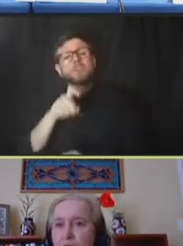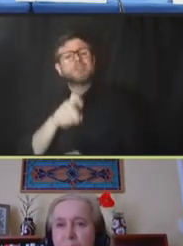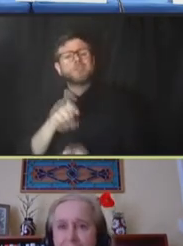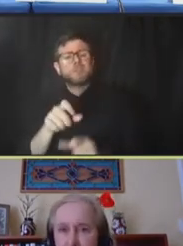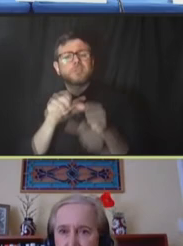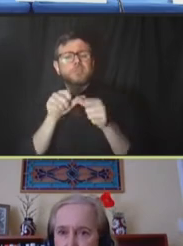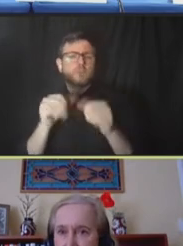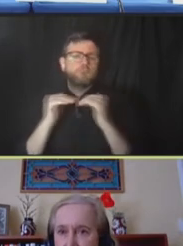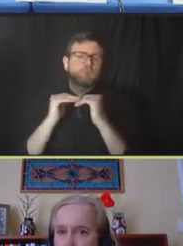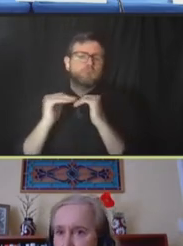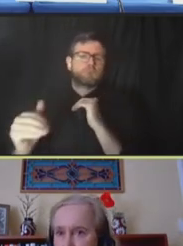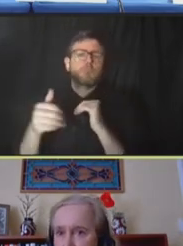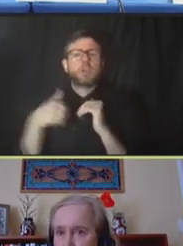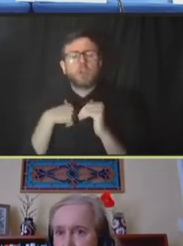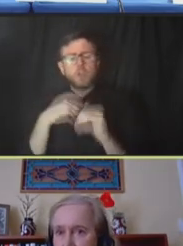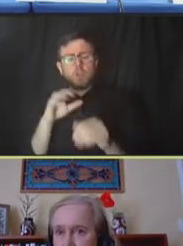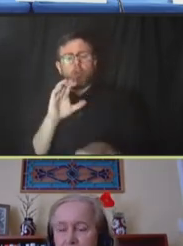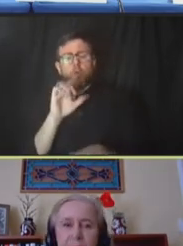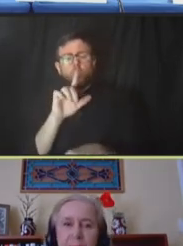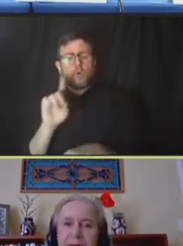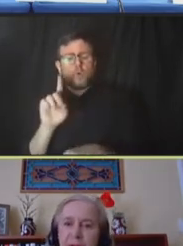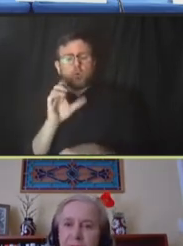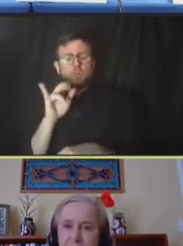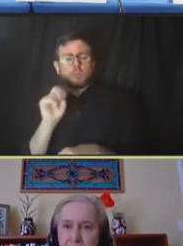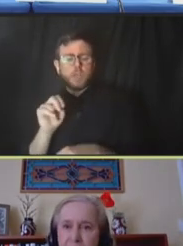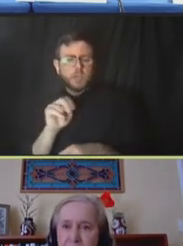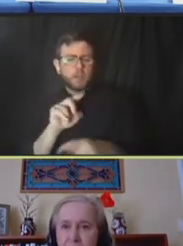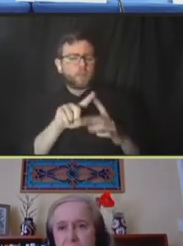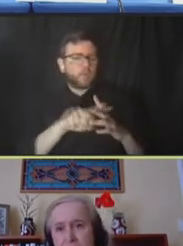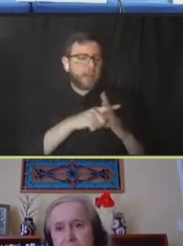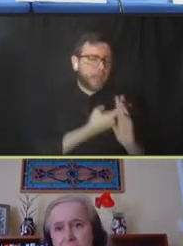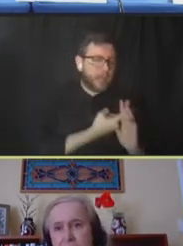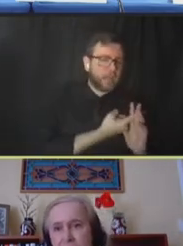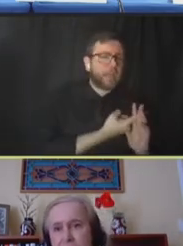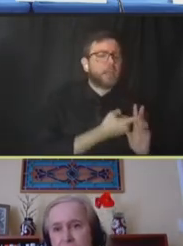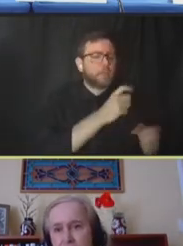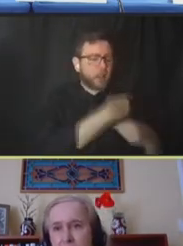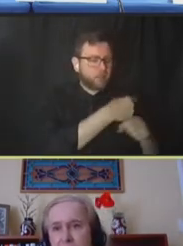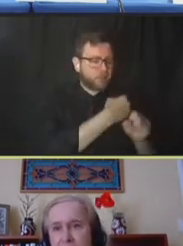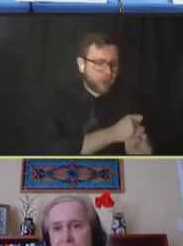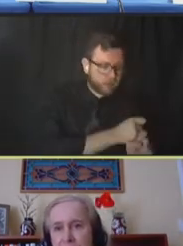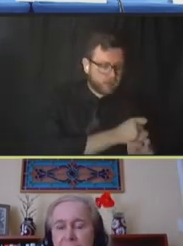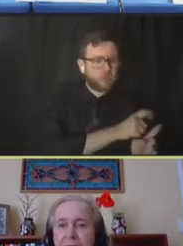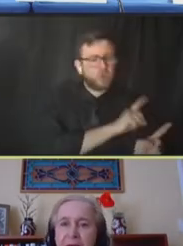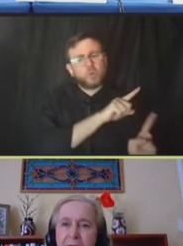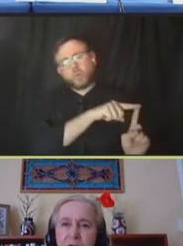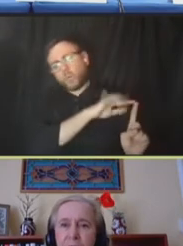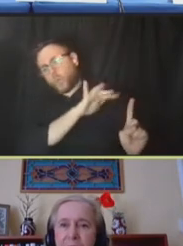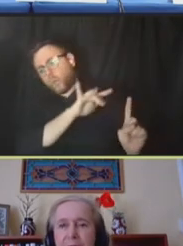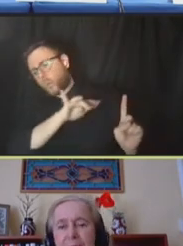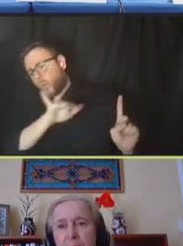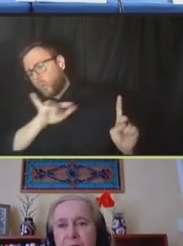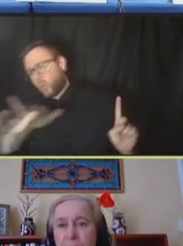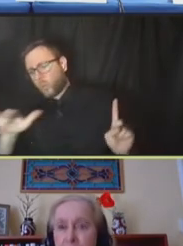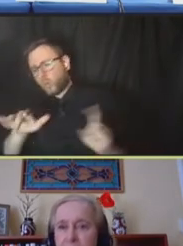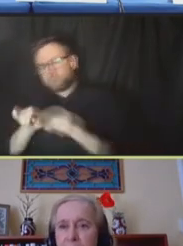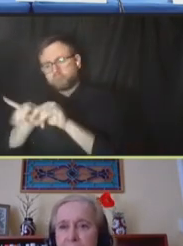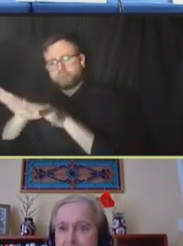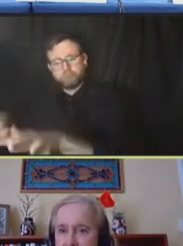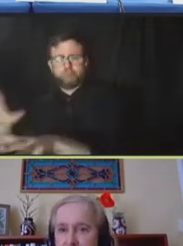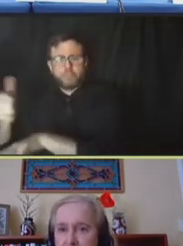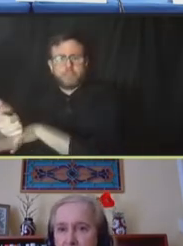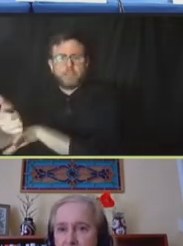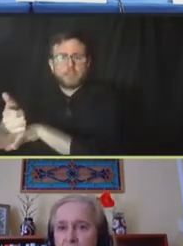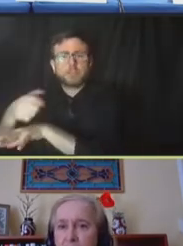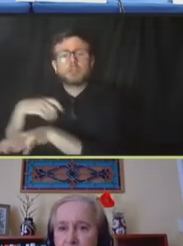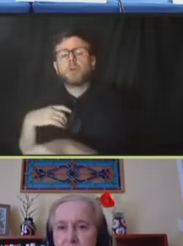chain throughout the pathways, from the manufacturing sites to the eligible distribution sites, and do that not only regionally,